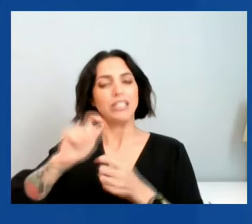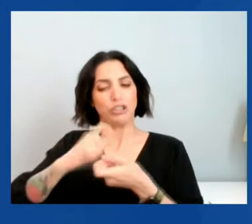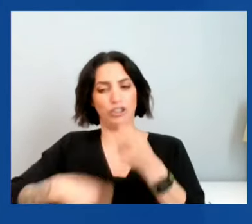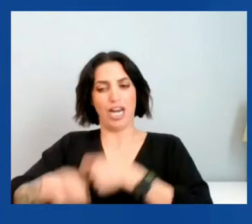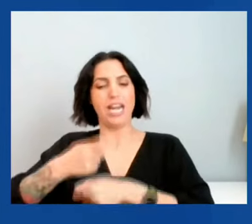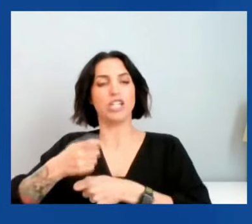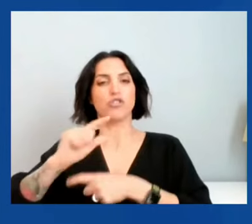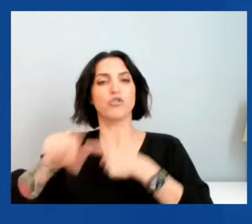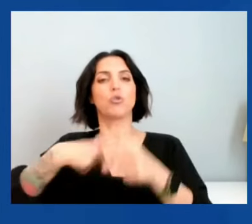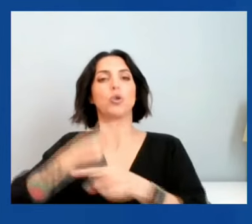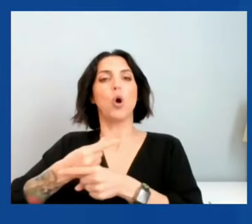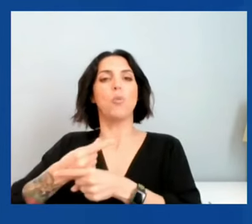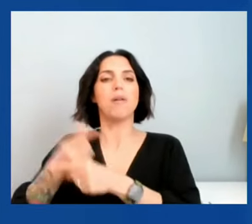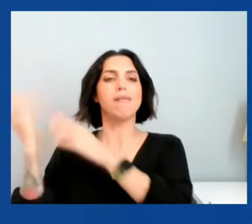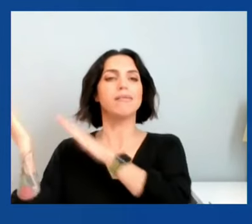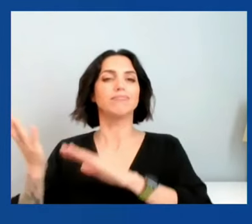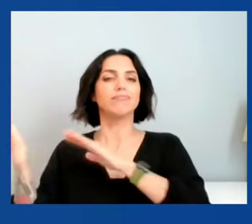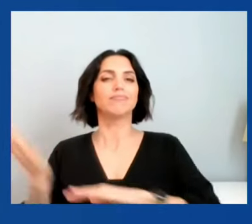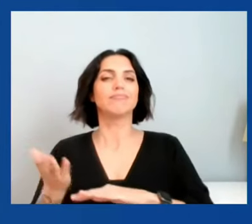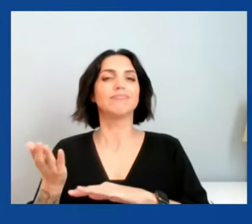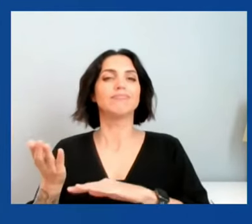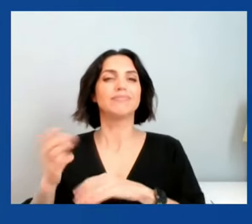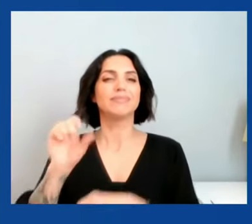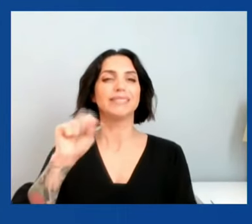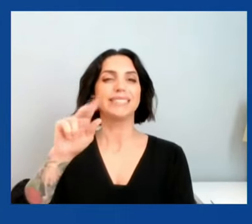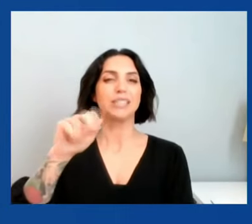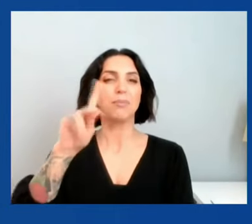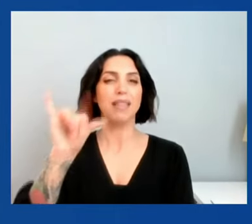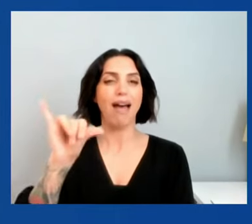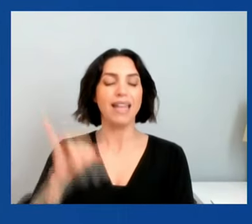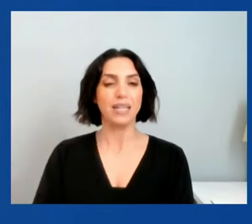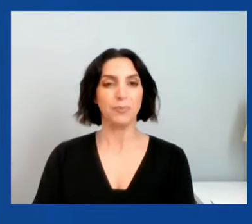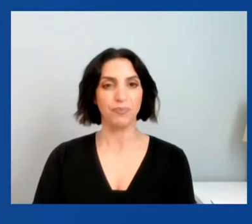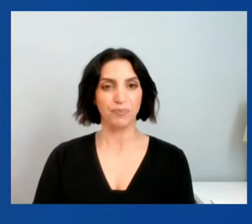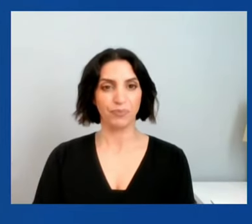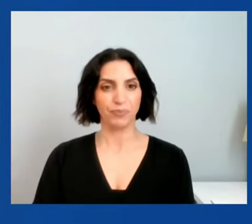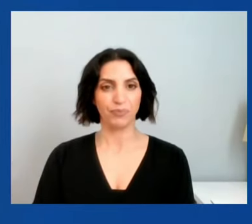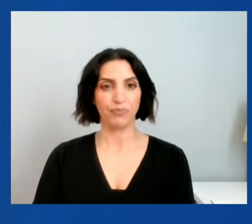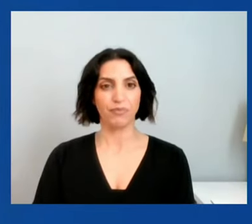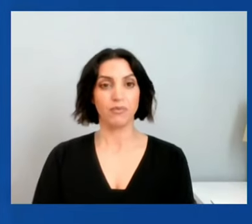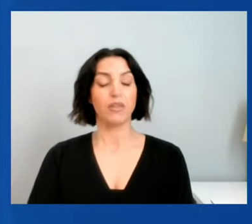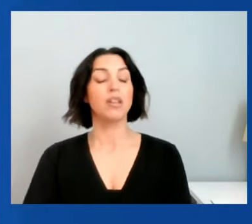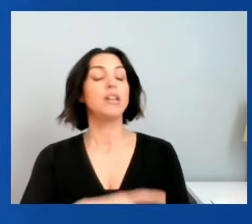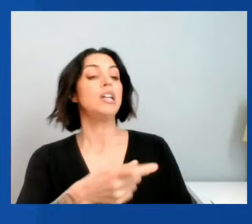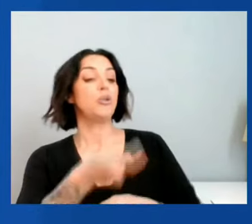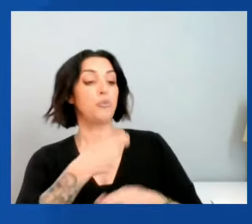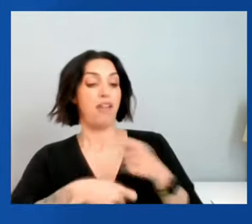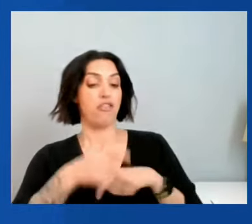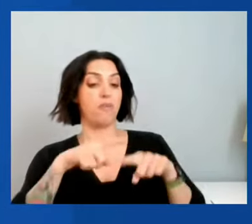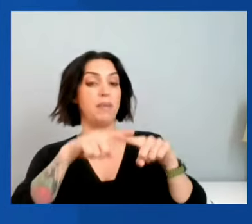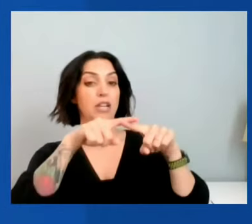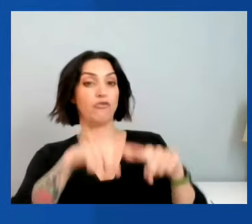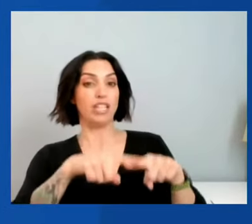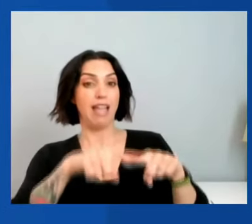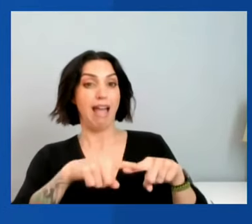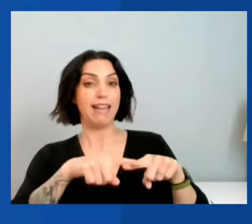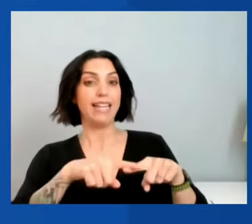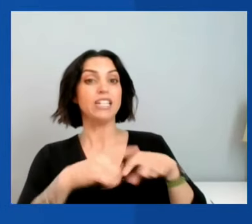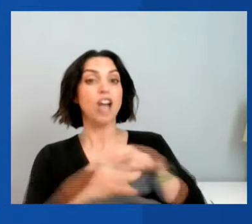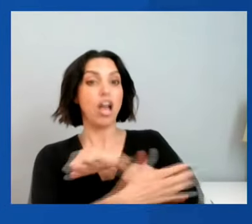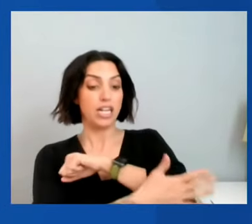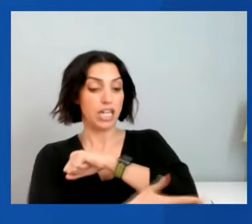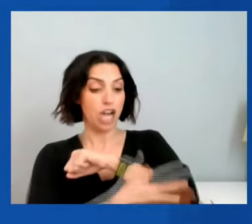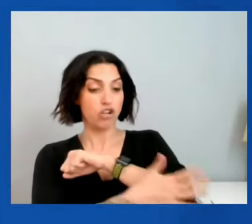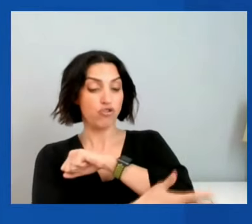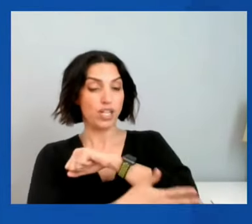Well, you know, rather than being highly reliant on countries where we